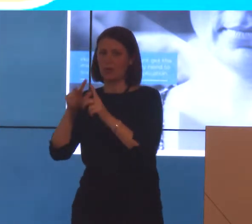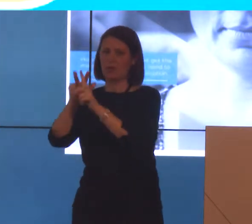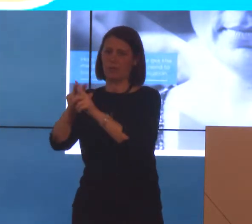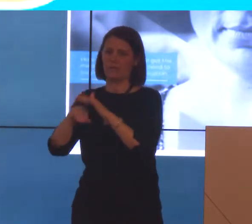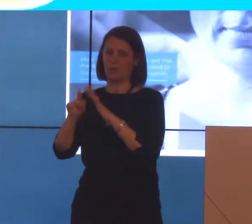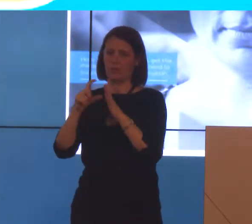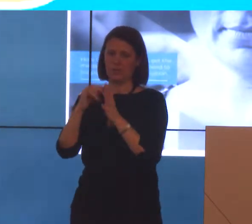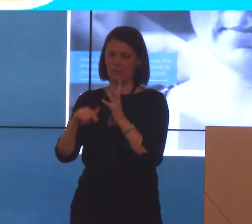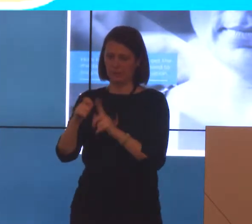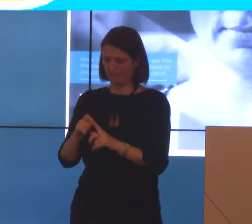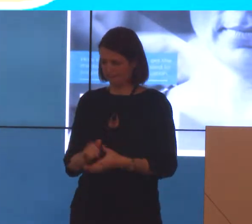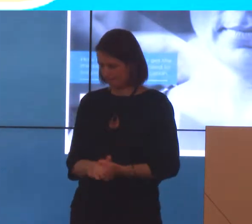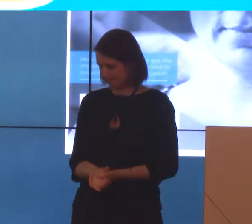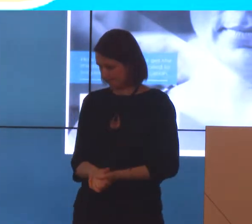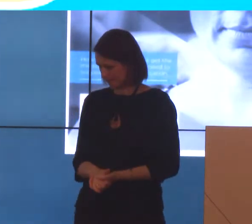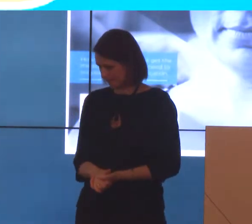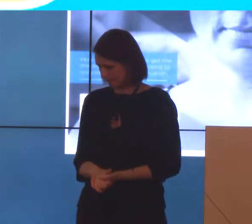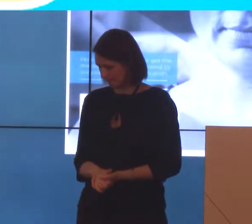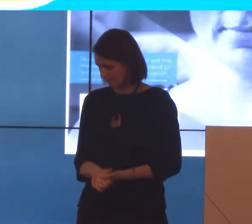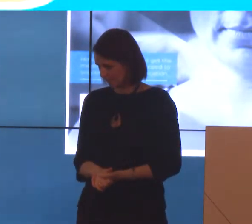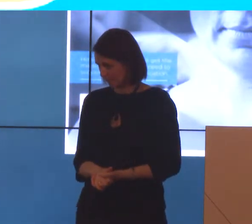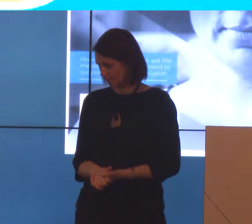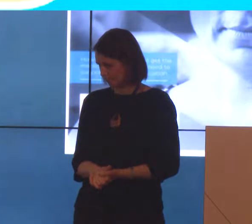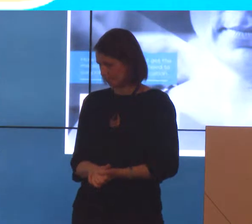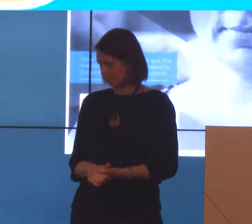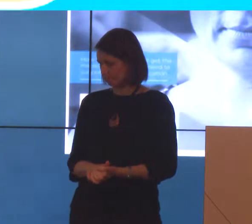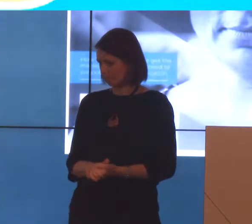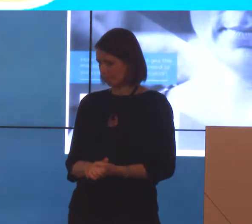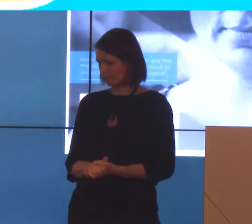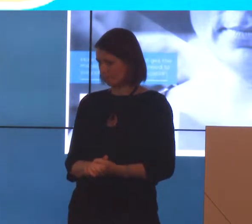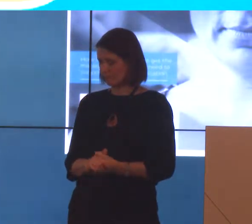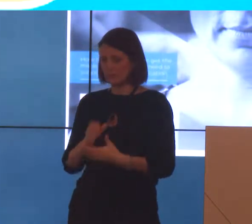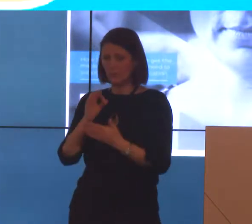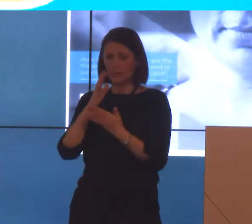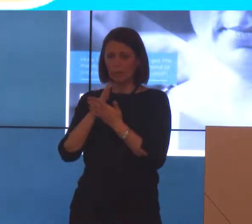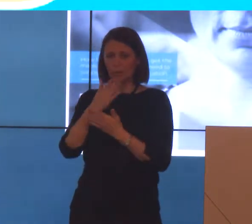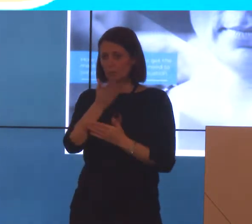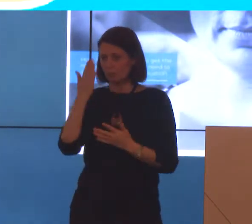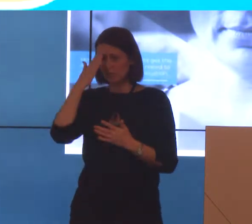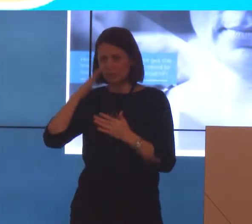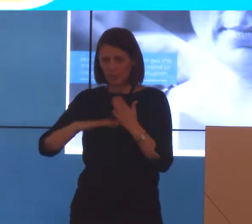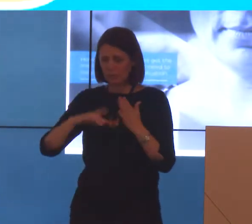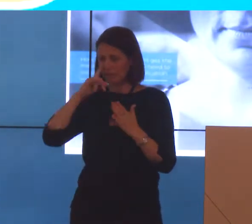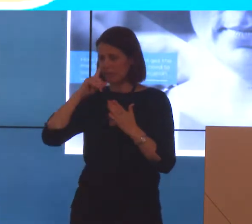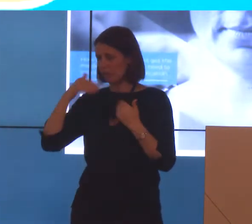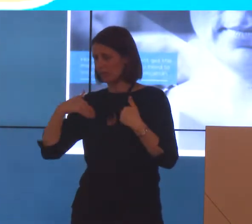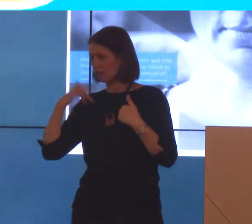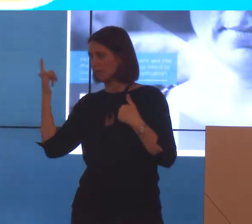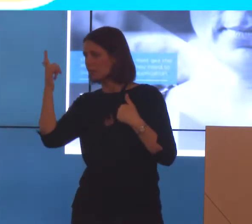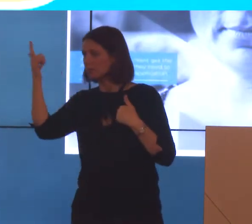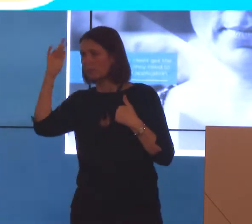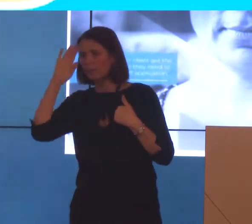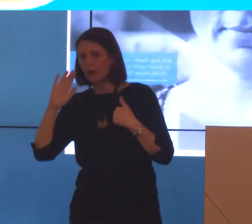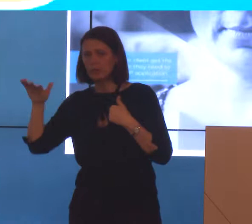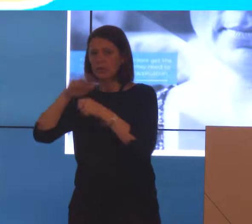And this can be where, and I'm sure you've all experienced, where people live in rural and regional areas and